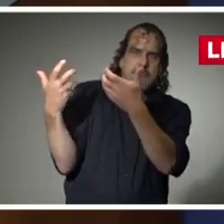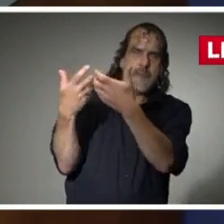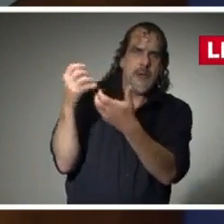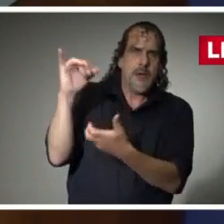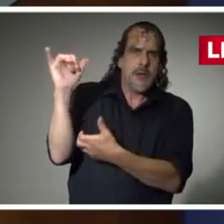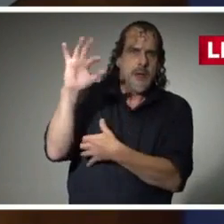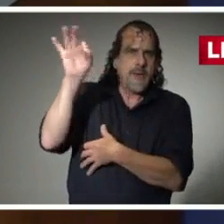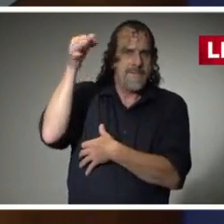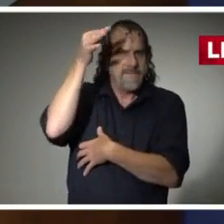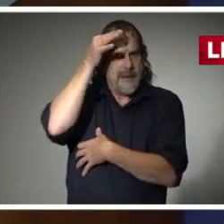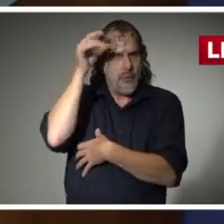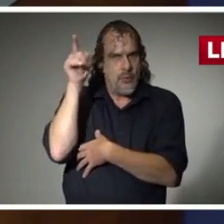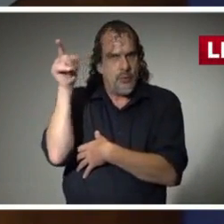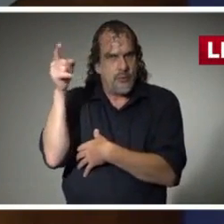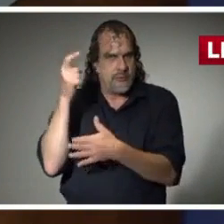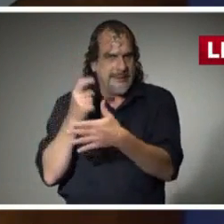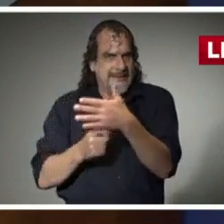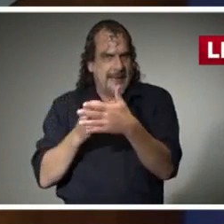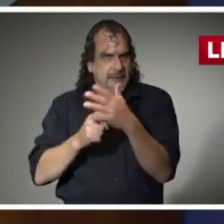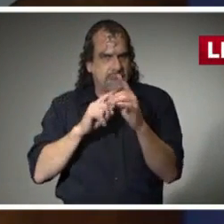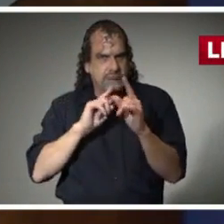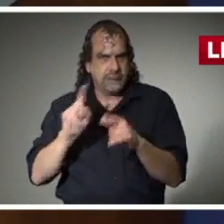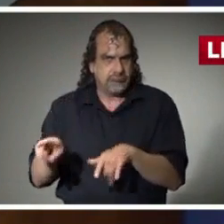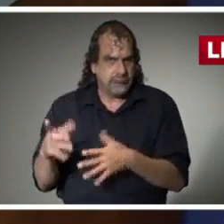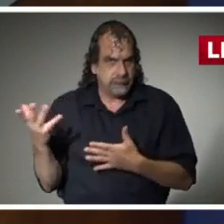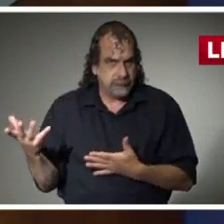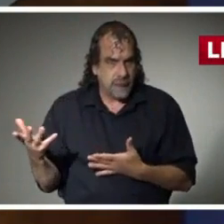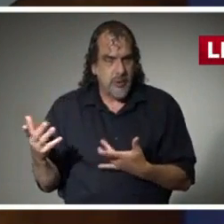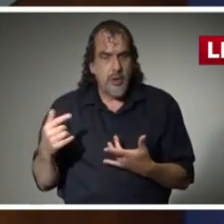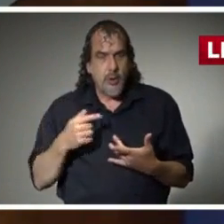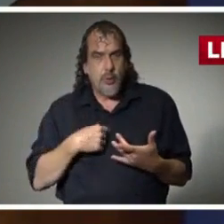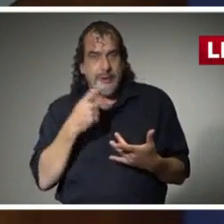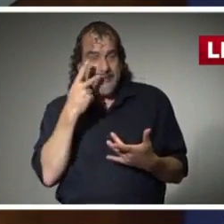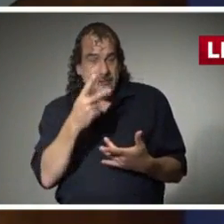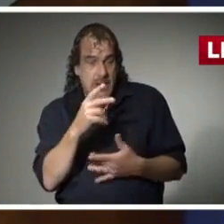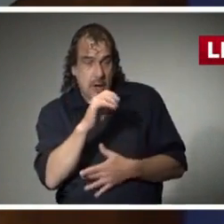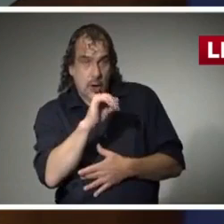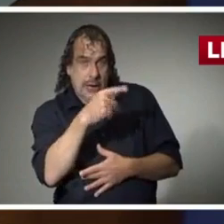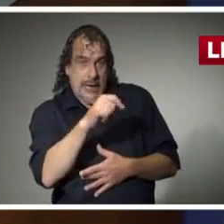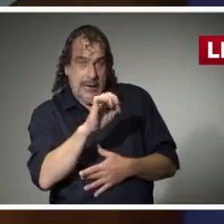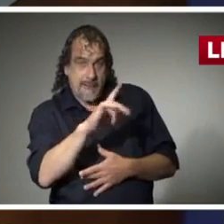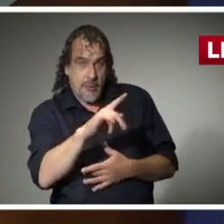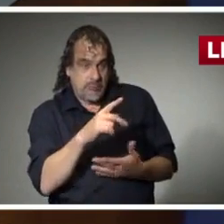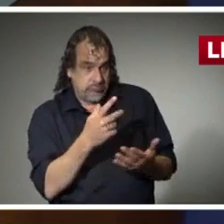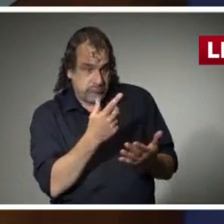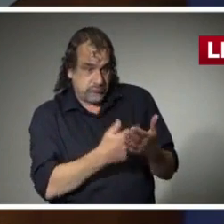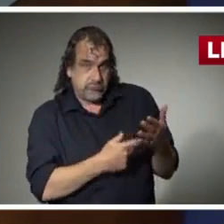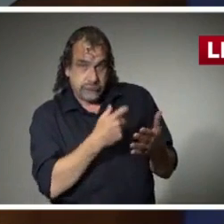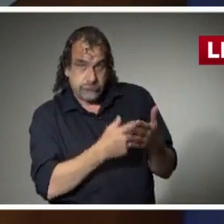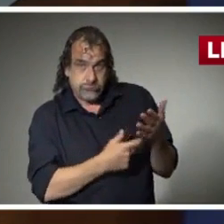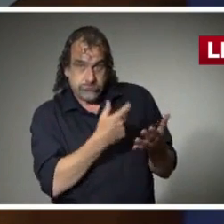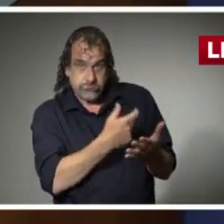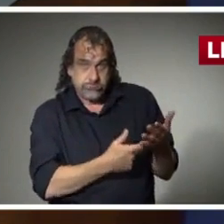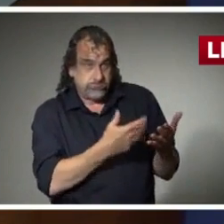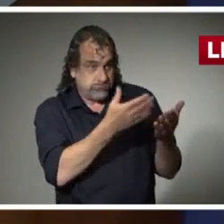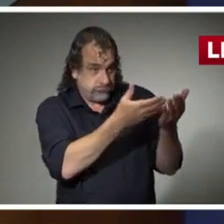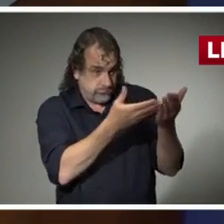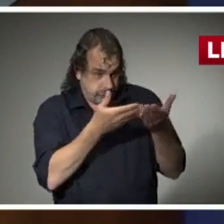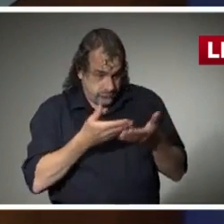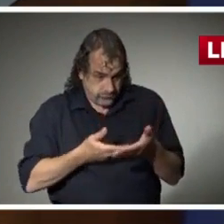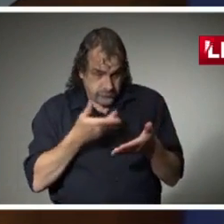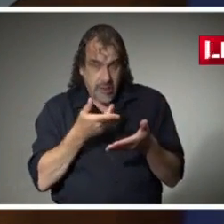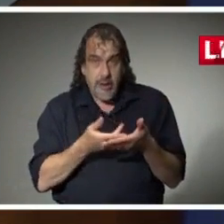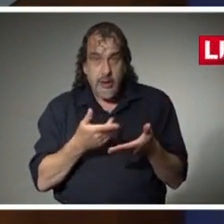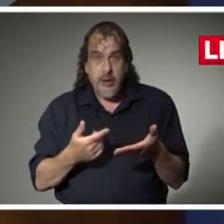reports. We did see April revenues and April revenues came in at a